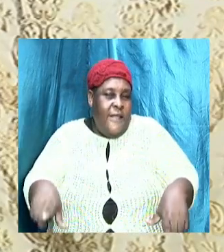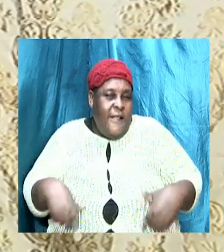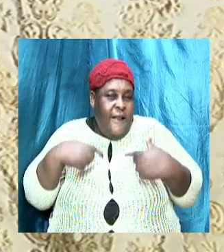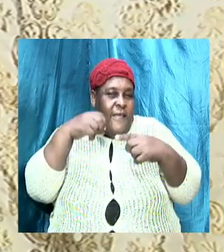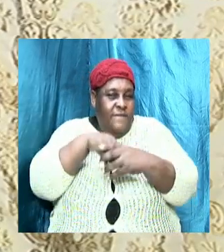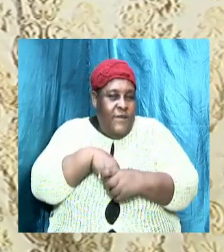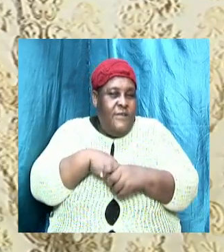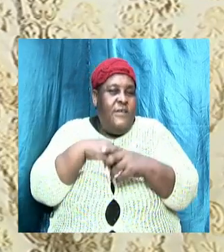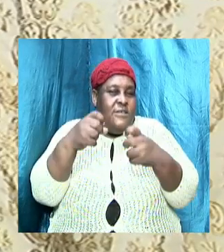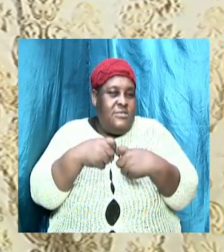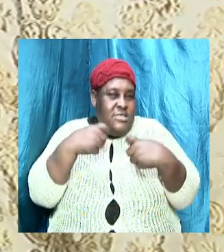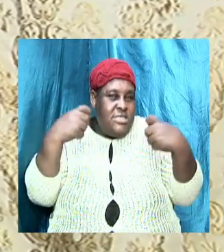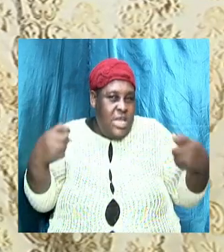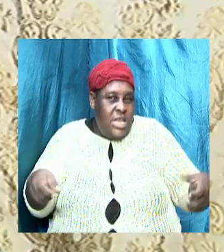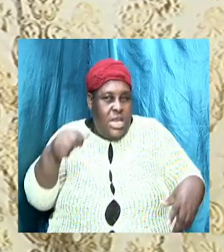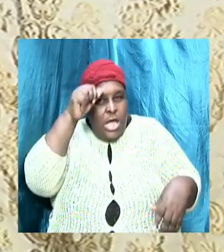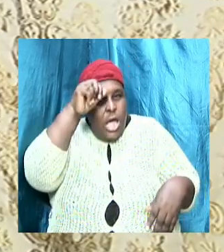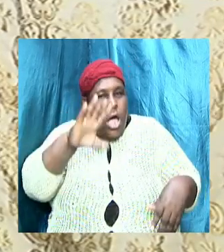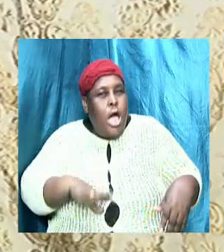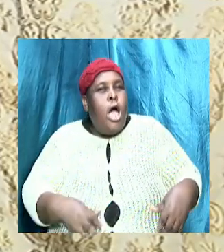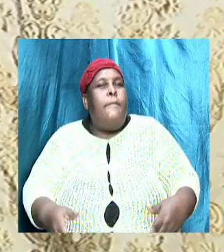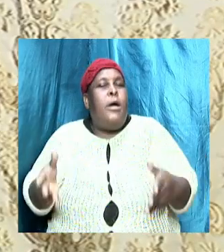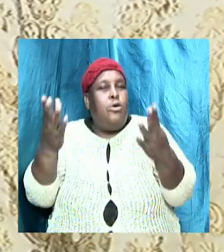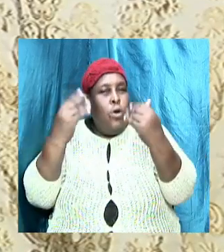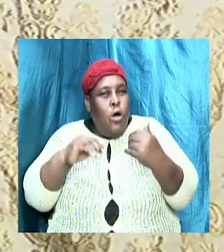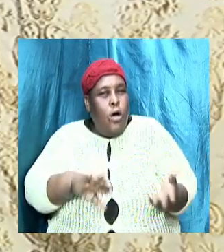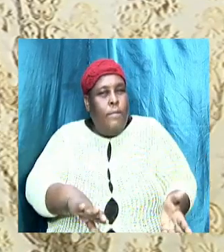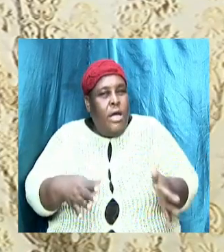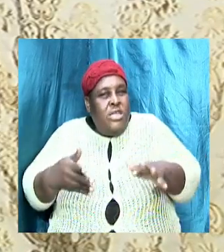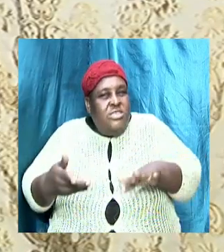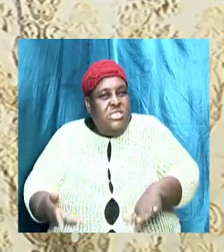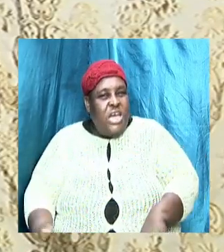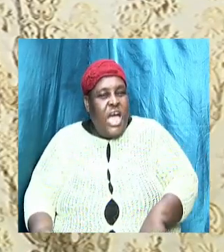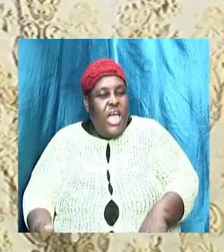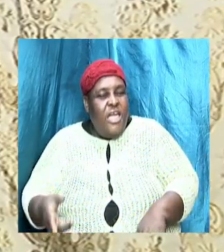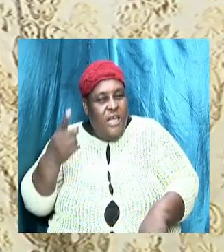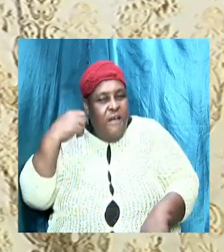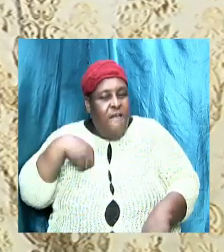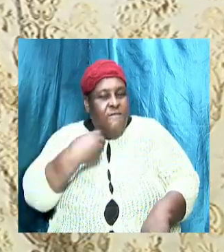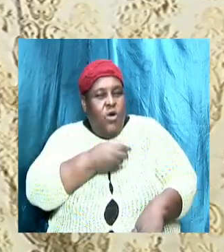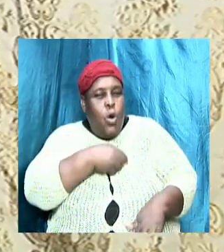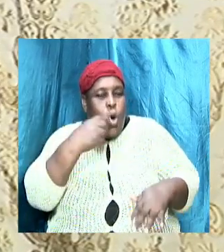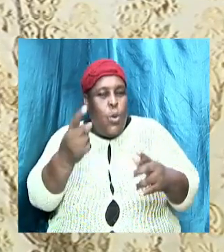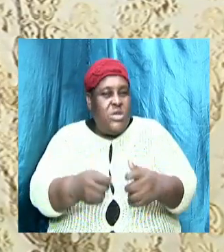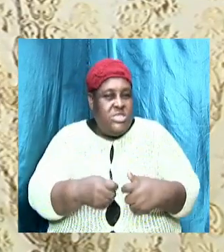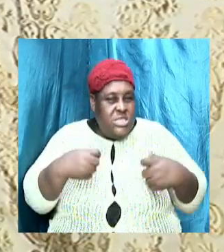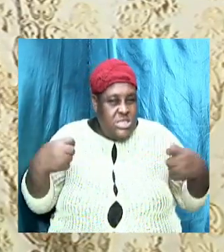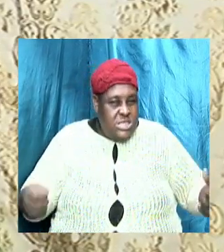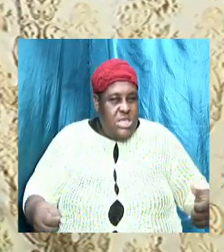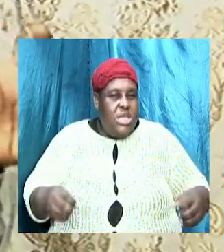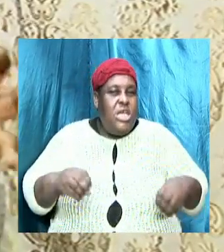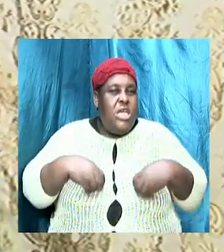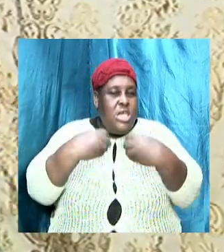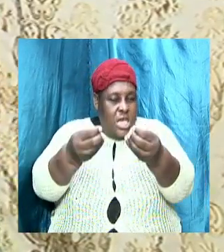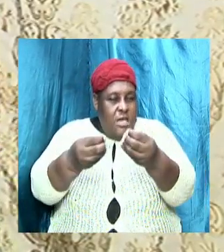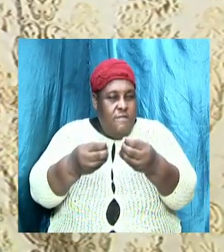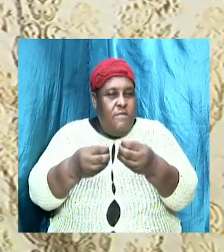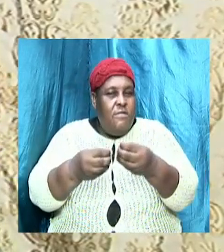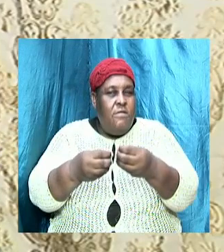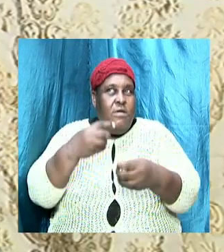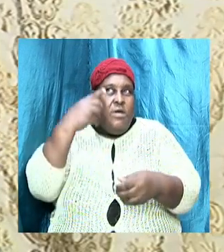came and died and gave his life for our sins, gave his life in our stead. this is why we believe.